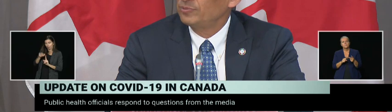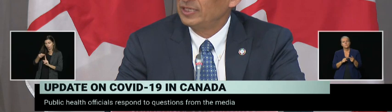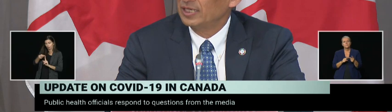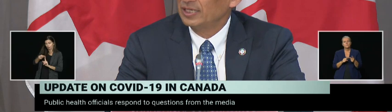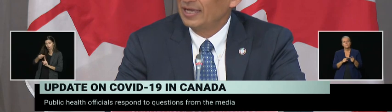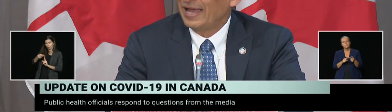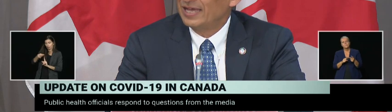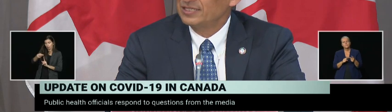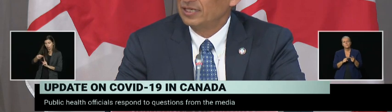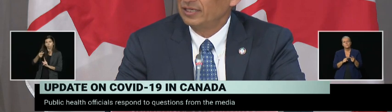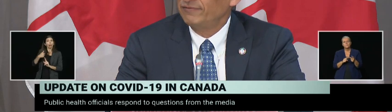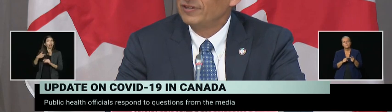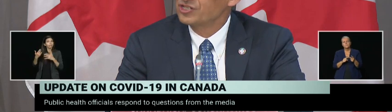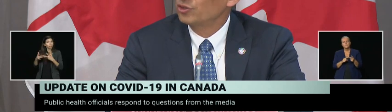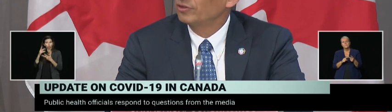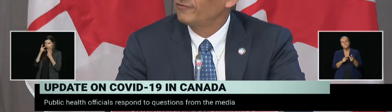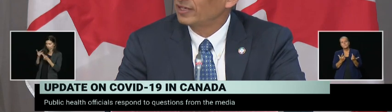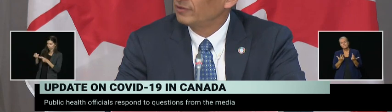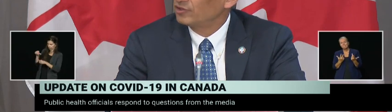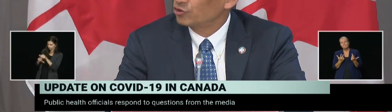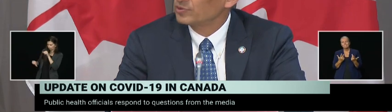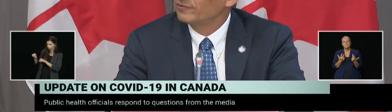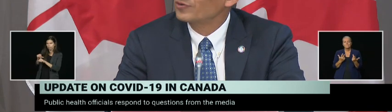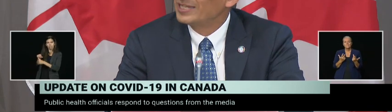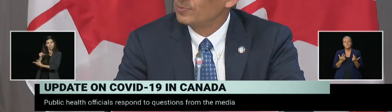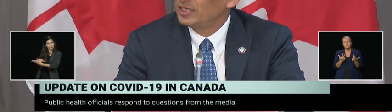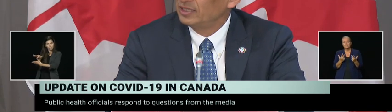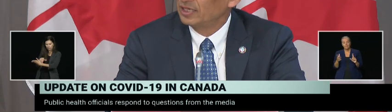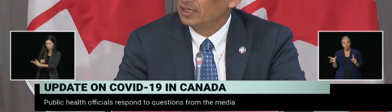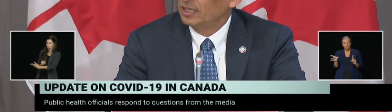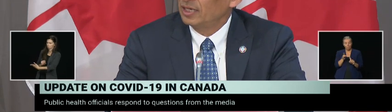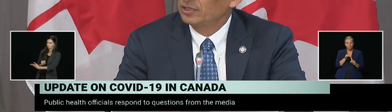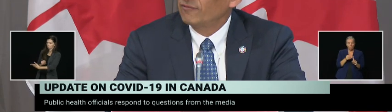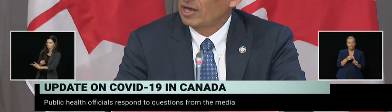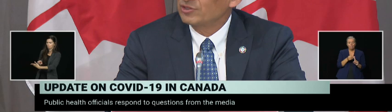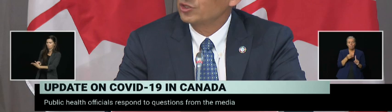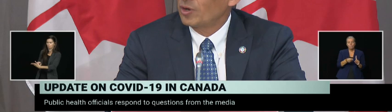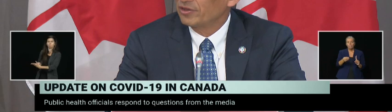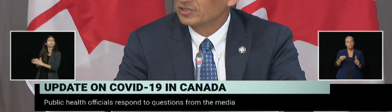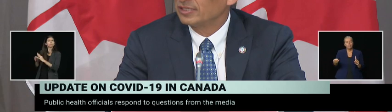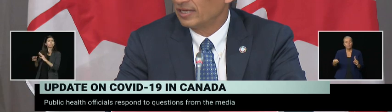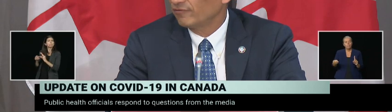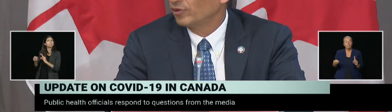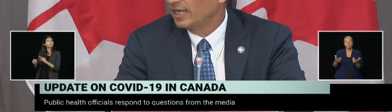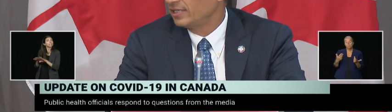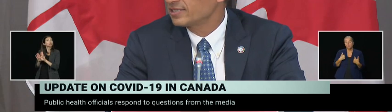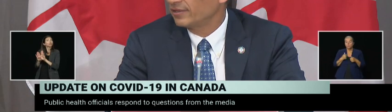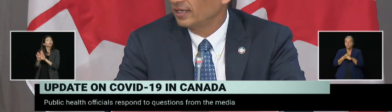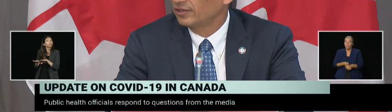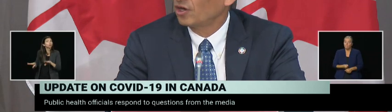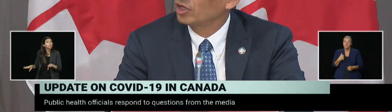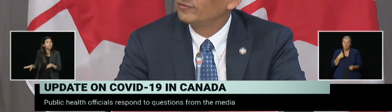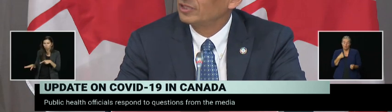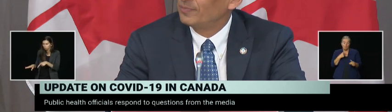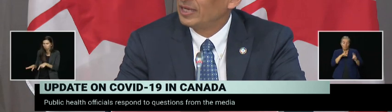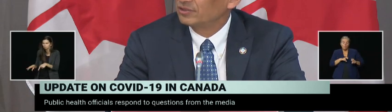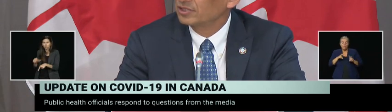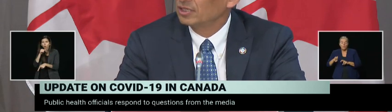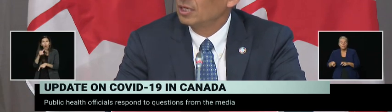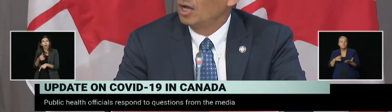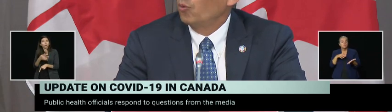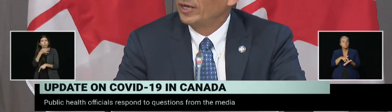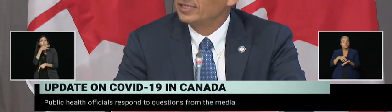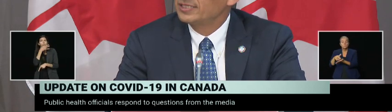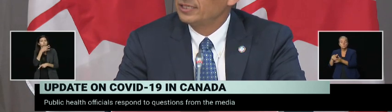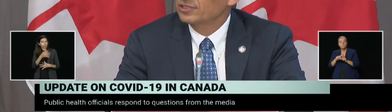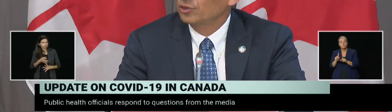appear to be as efficient or effective in terms of transmitting the virus to others. And therefore, that is, I think, at the heart of the debate,